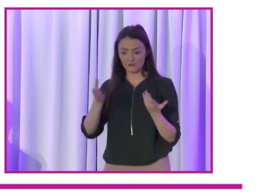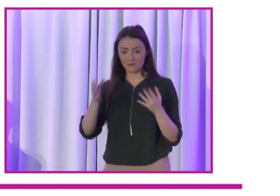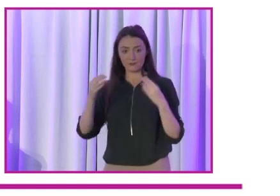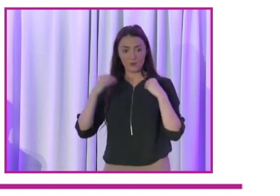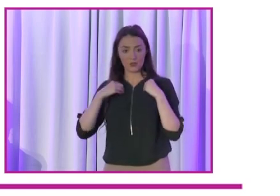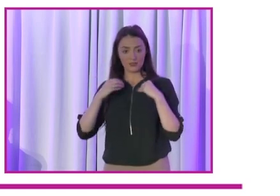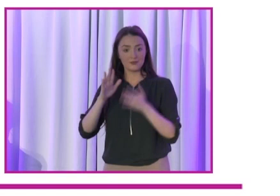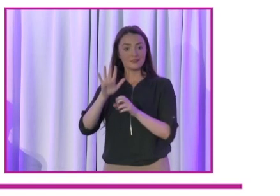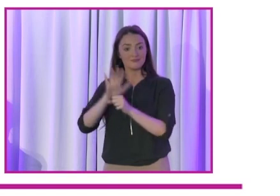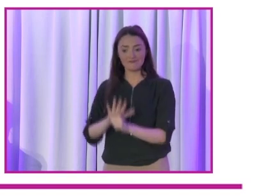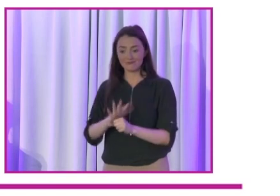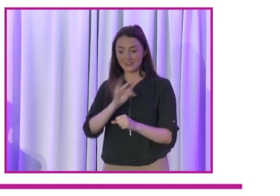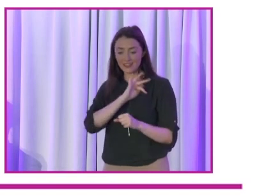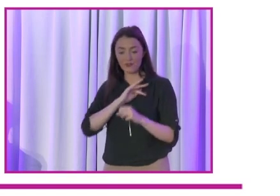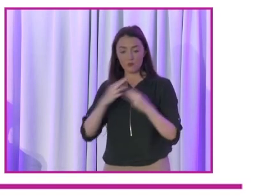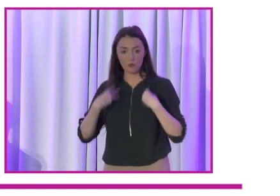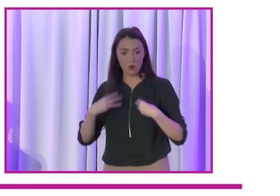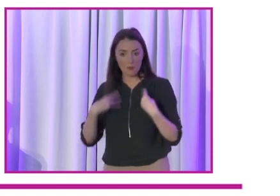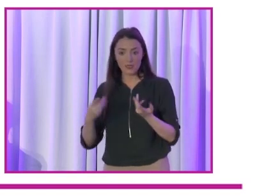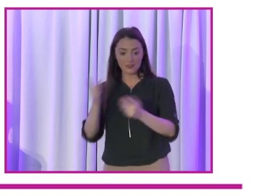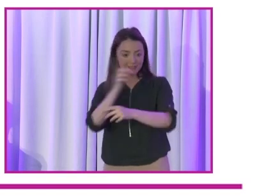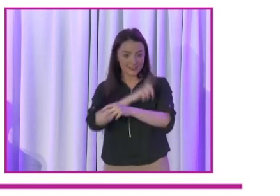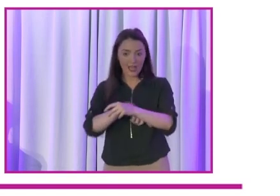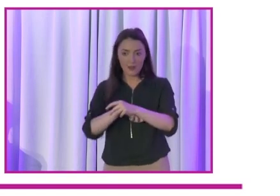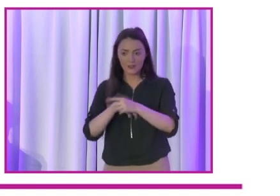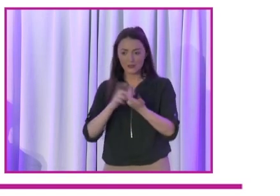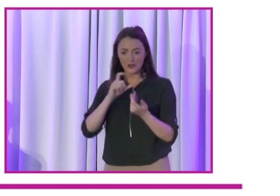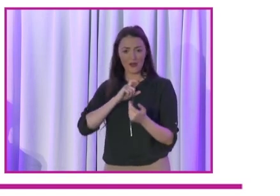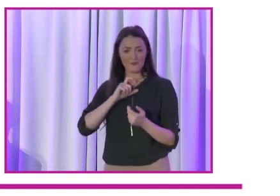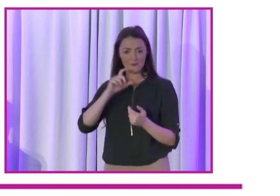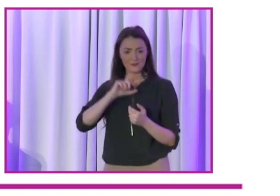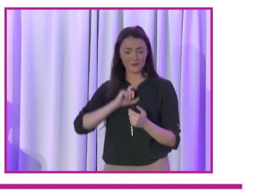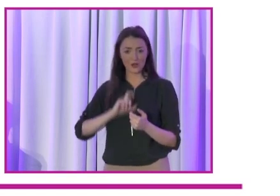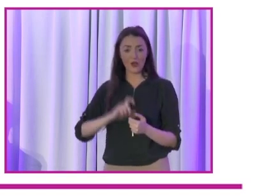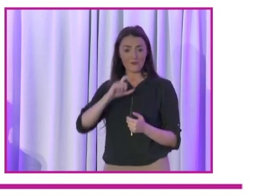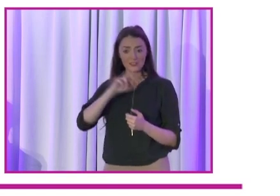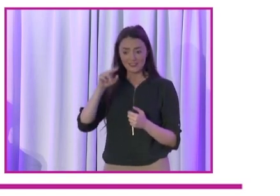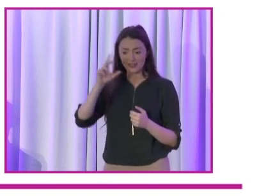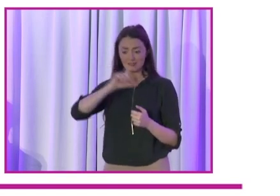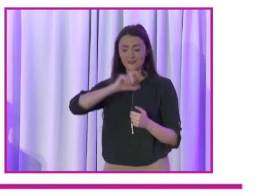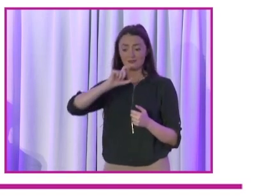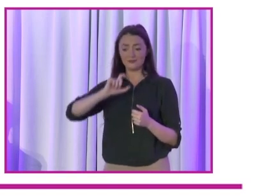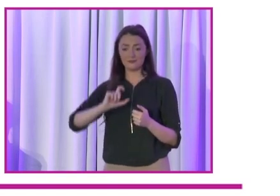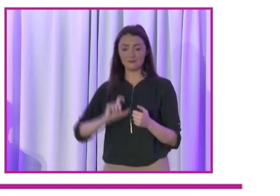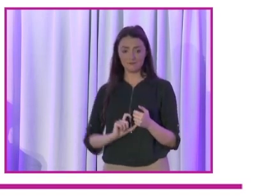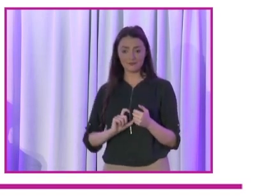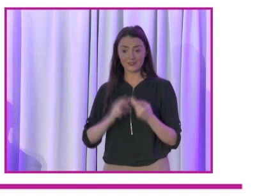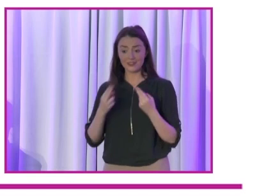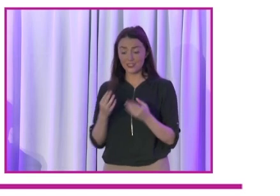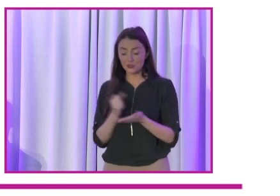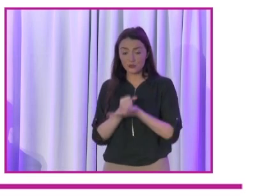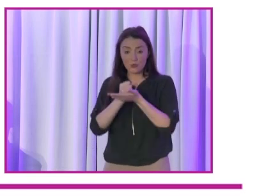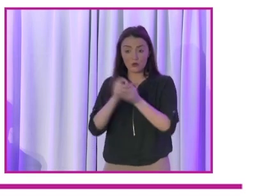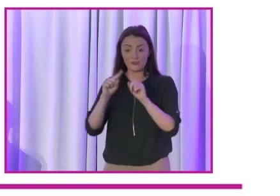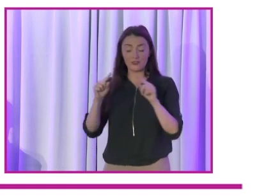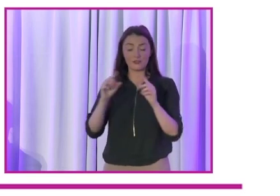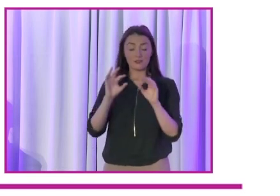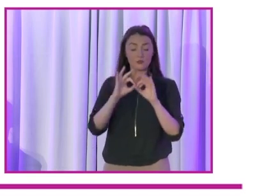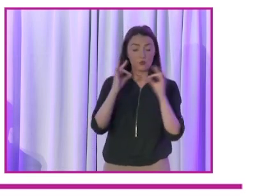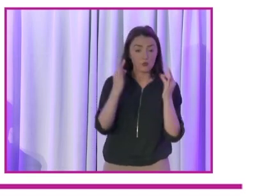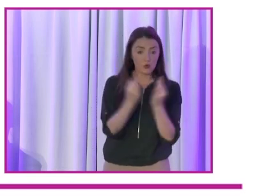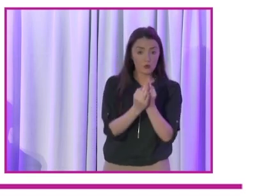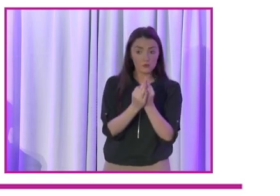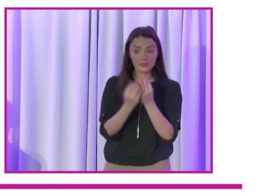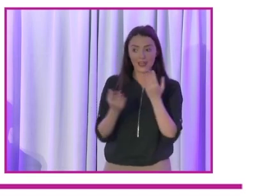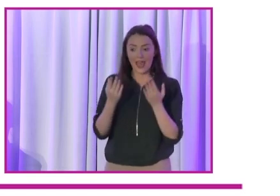can have a huge impact both in the confidence that other members of your party have in supporting you and obviously then in terms of how you go